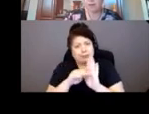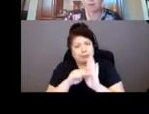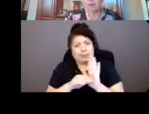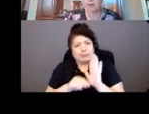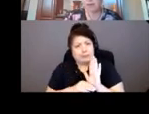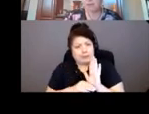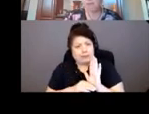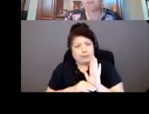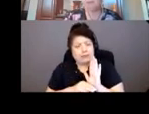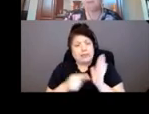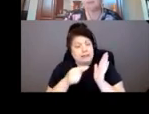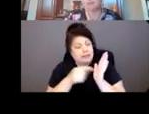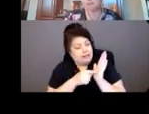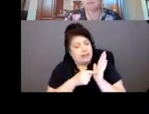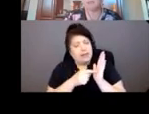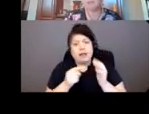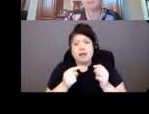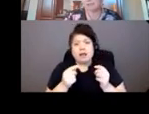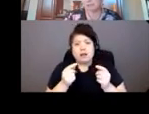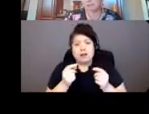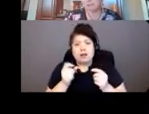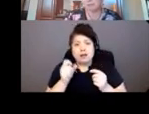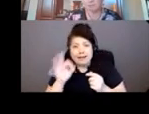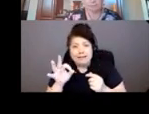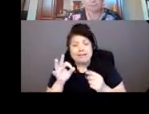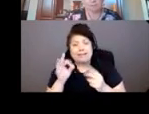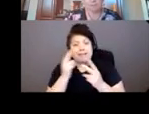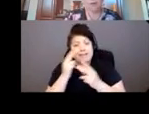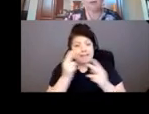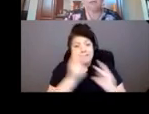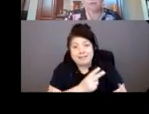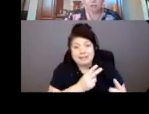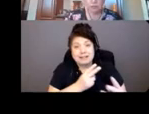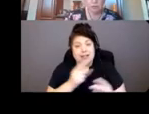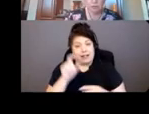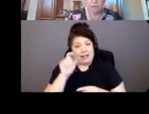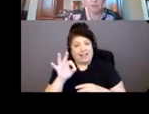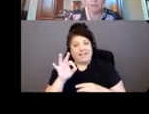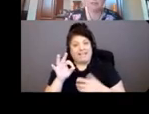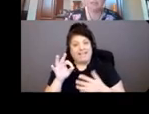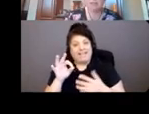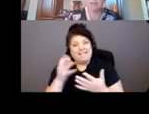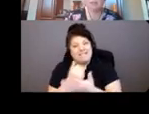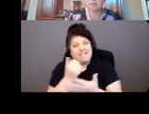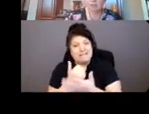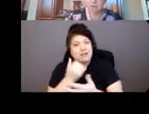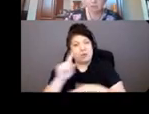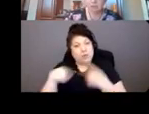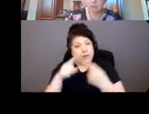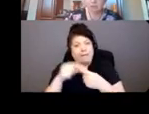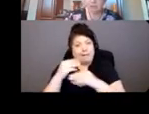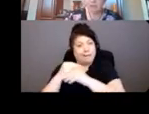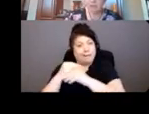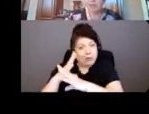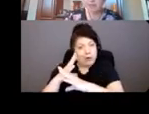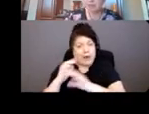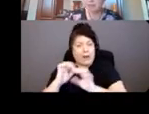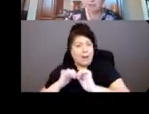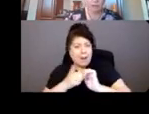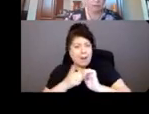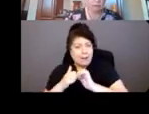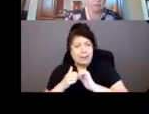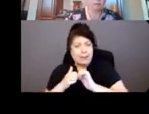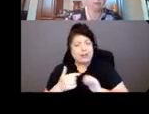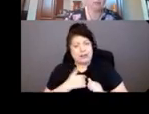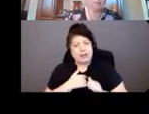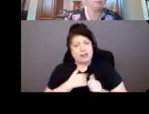a guide for visiting from a distance. I encourage you to take the time to review this and add